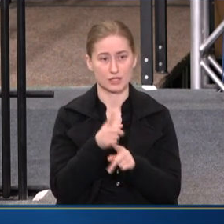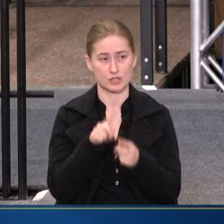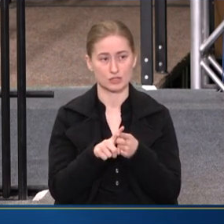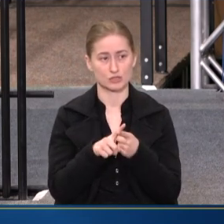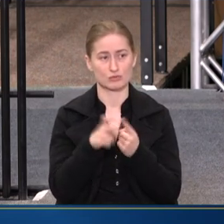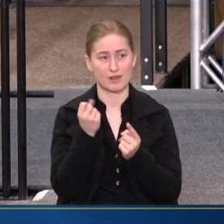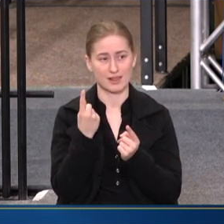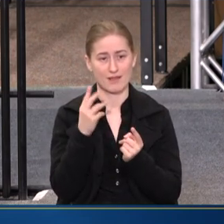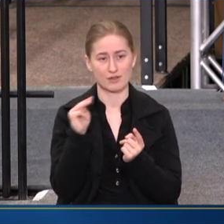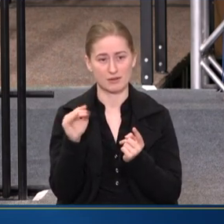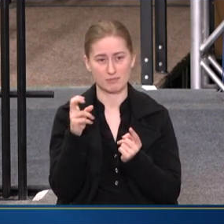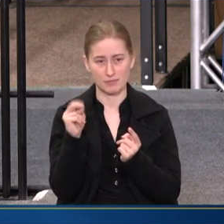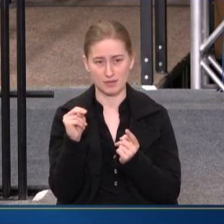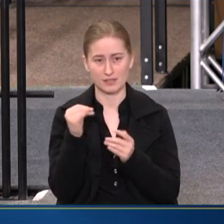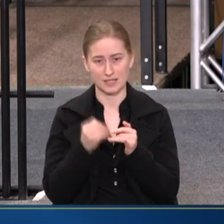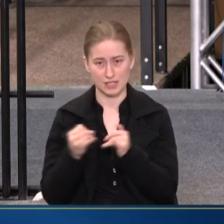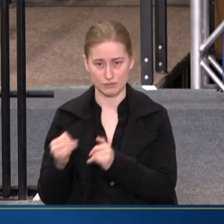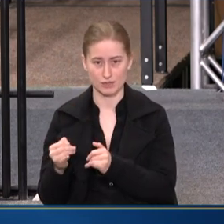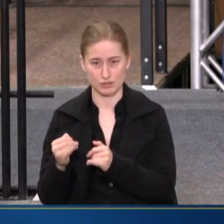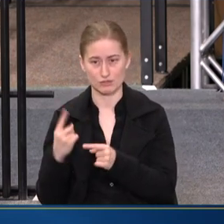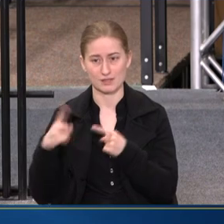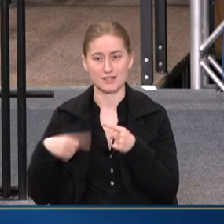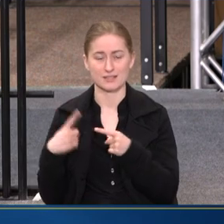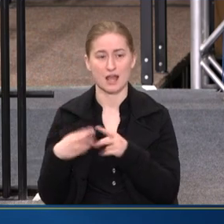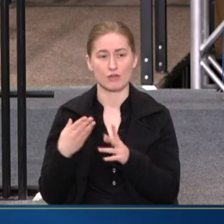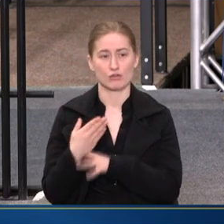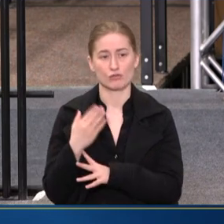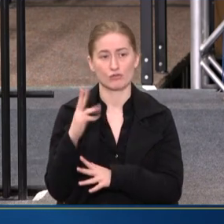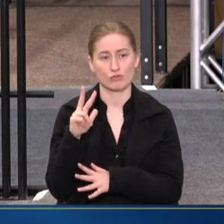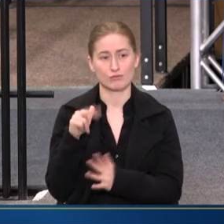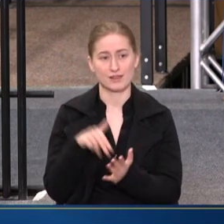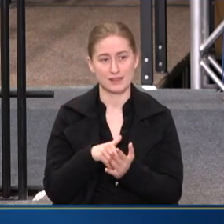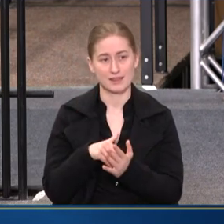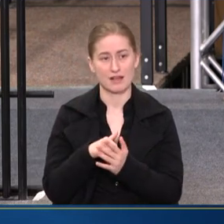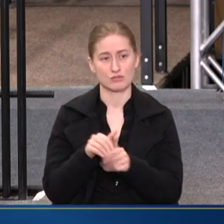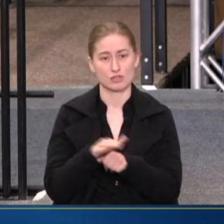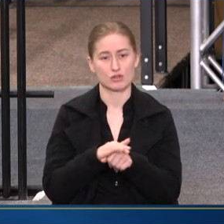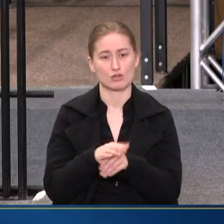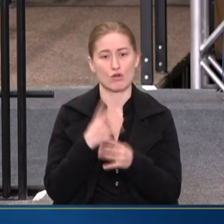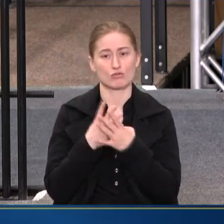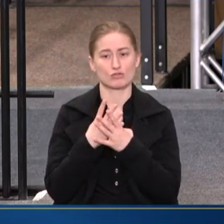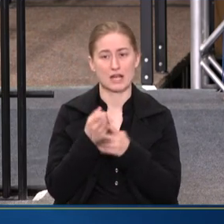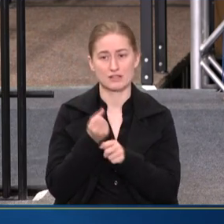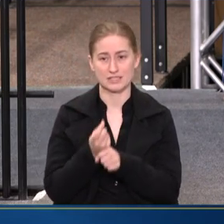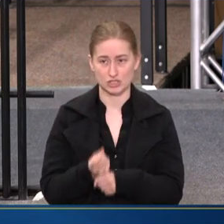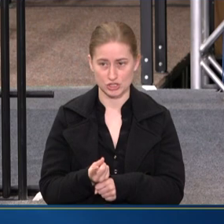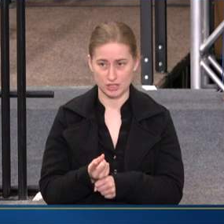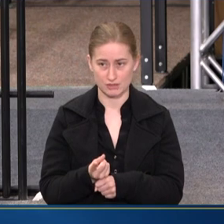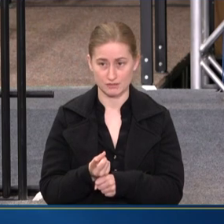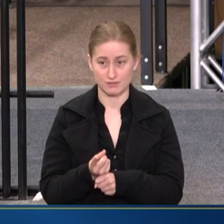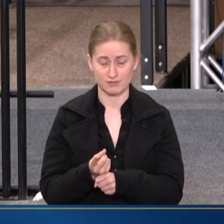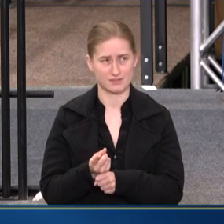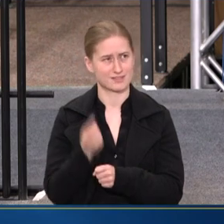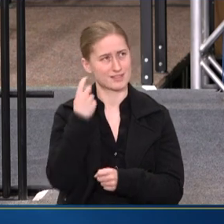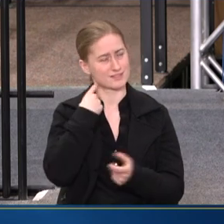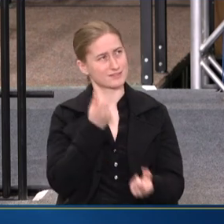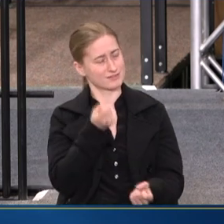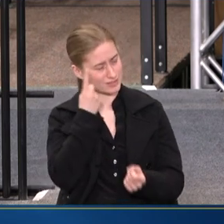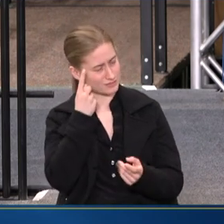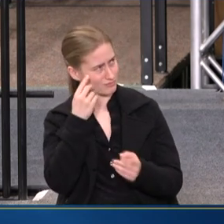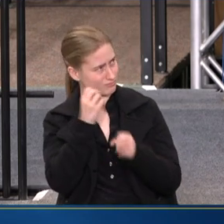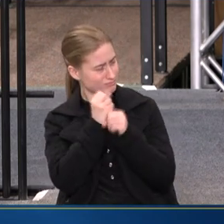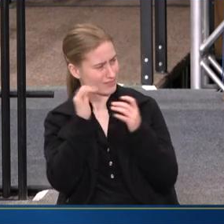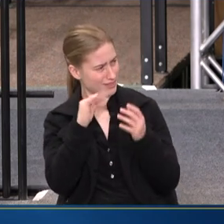11 million individuals that cycle through 3,000 local jails each year. Get your arms around those numbers.